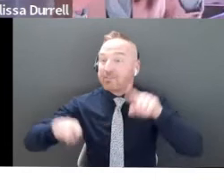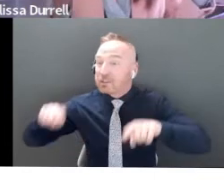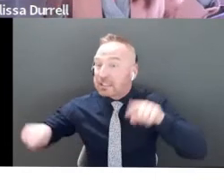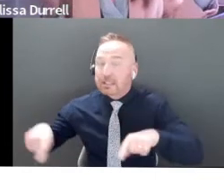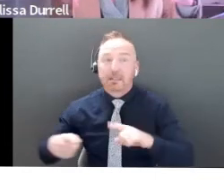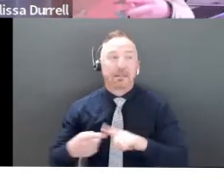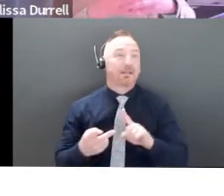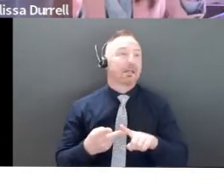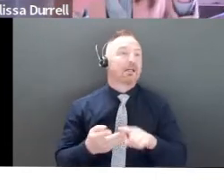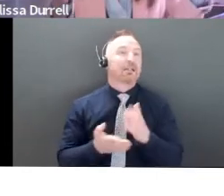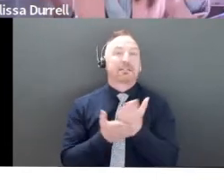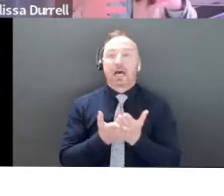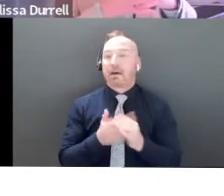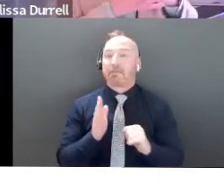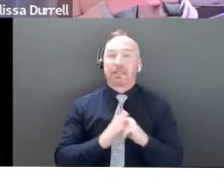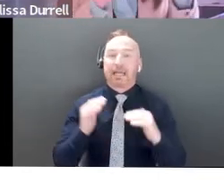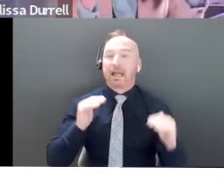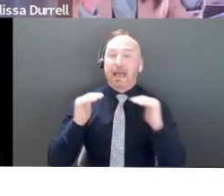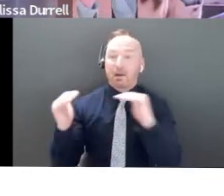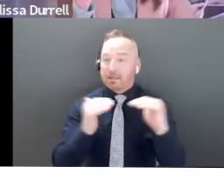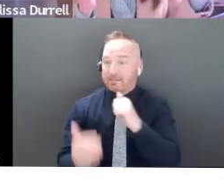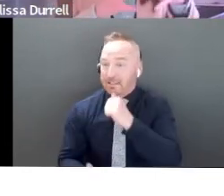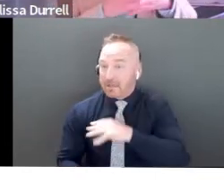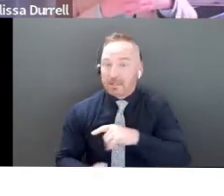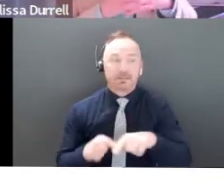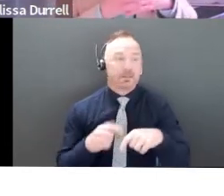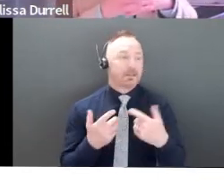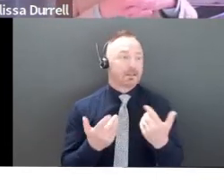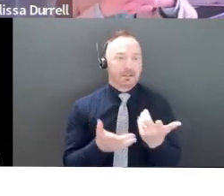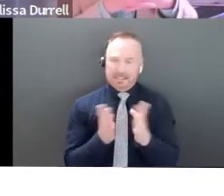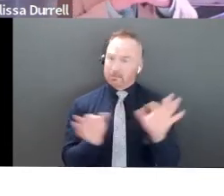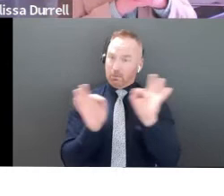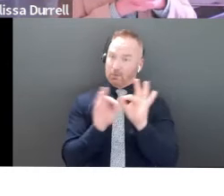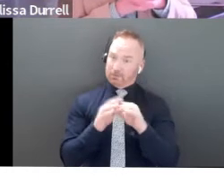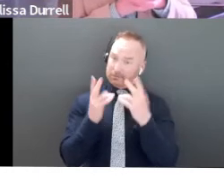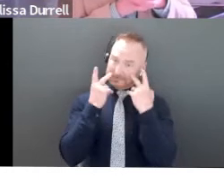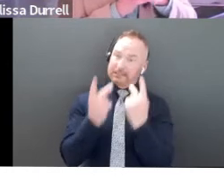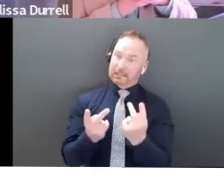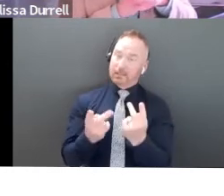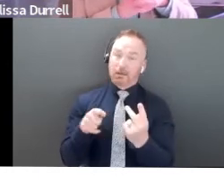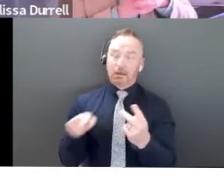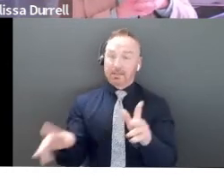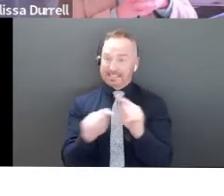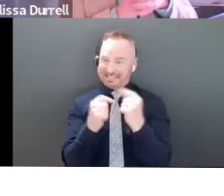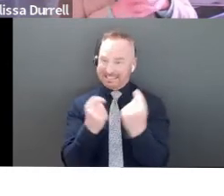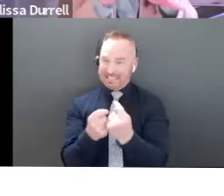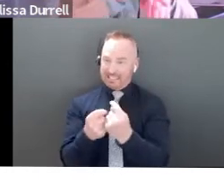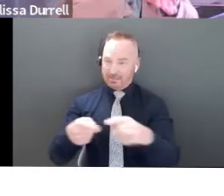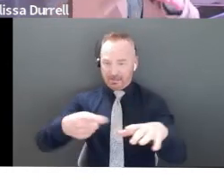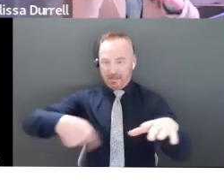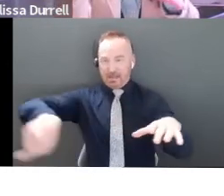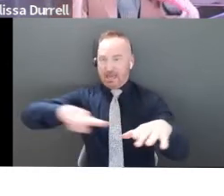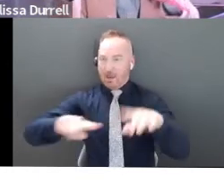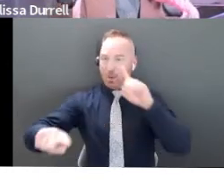people are investing in equity females. You know, so it's important to me to see, you know, is this team? What does this look like?